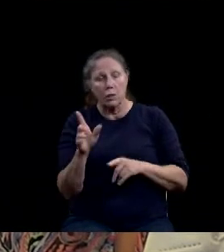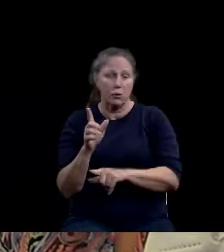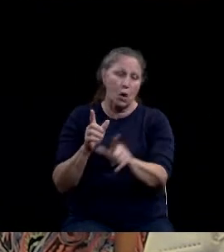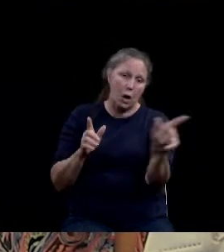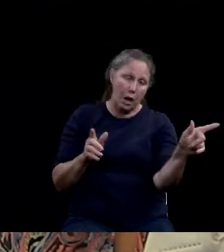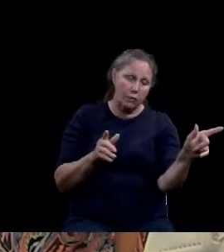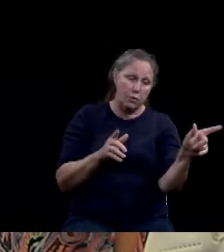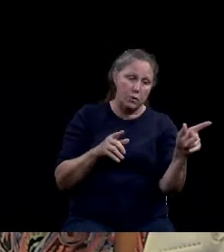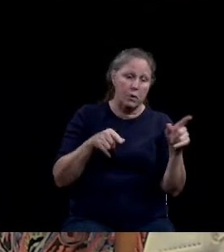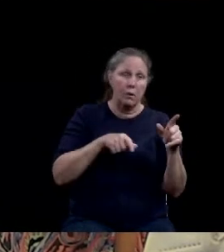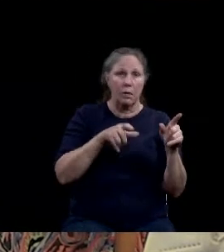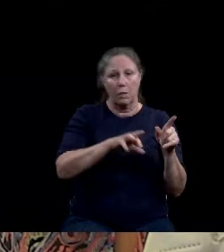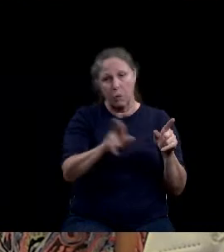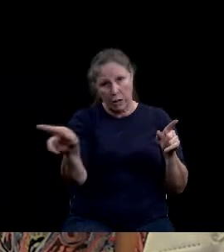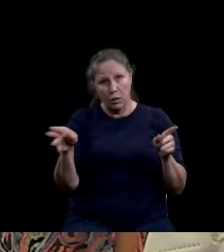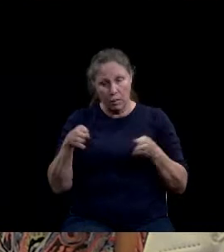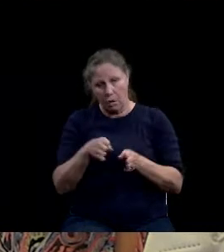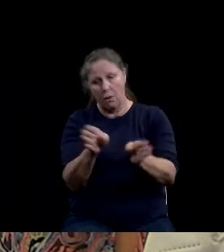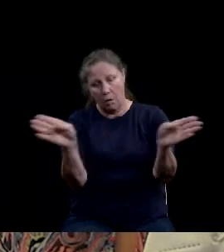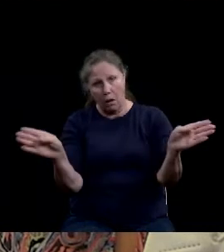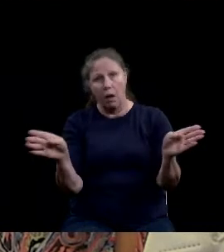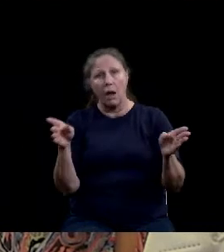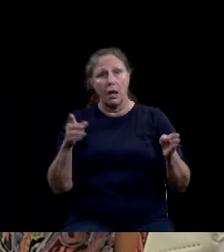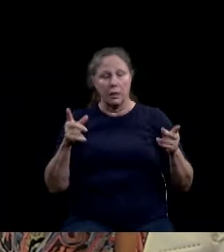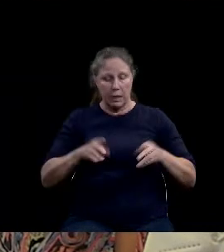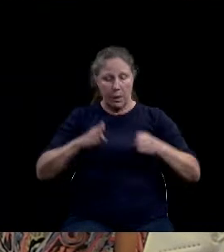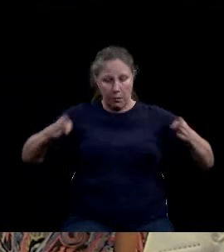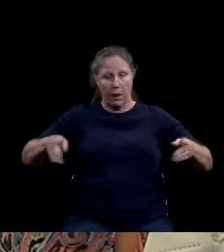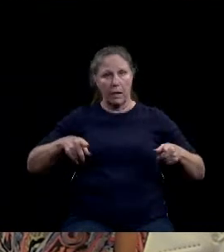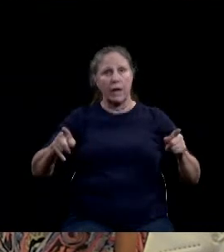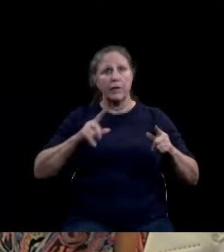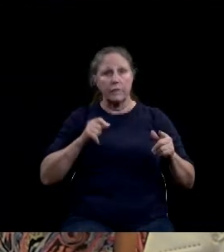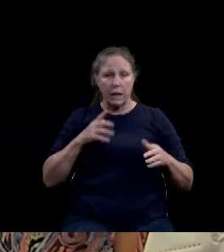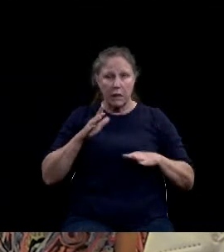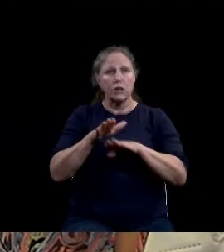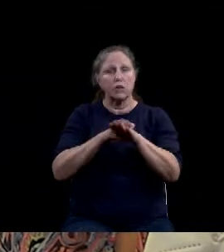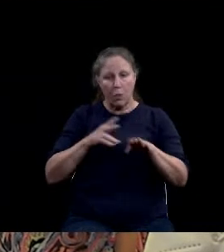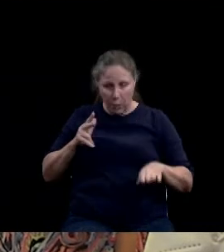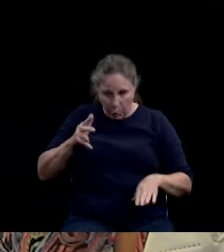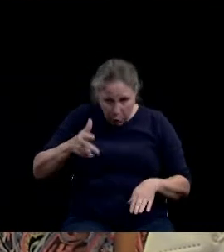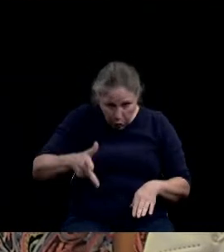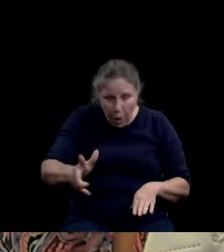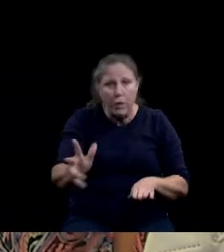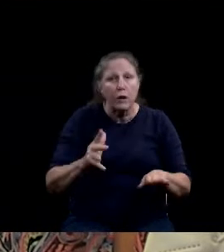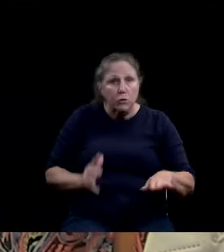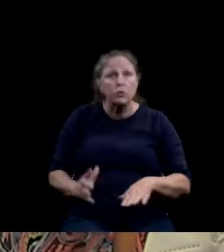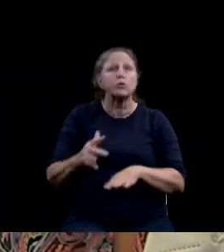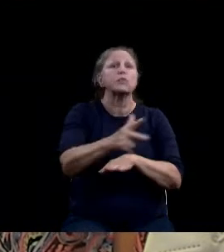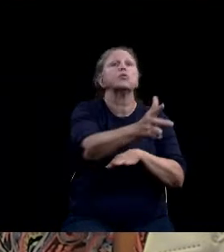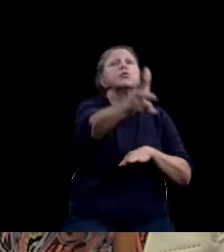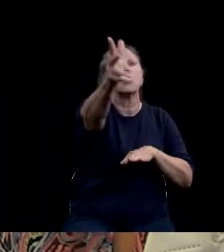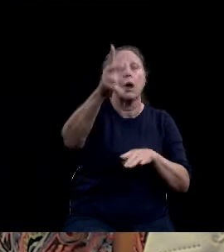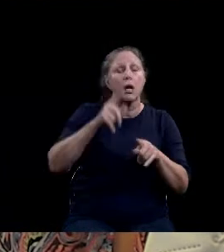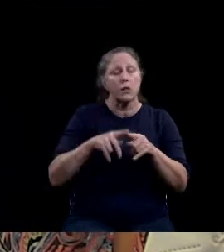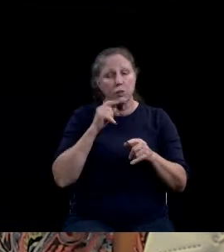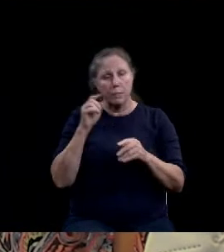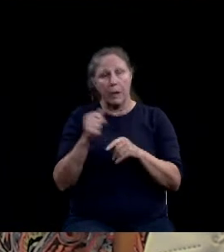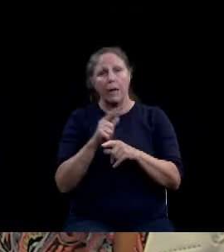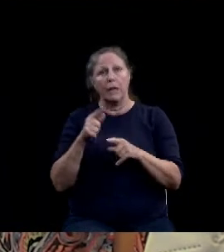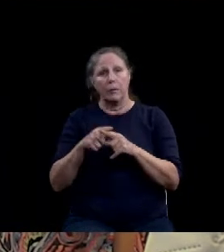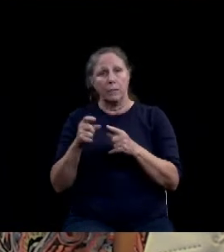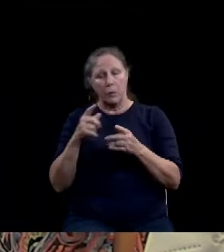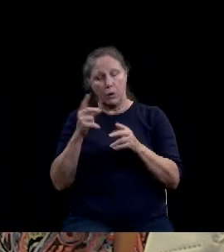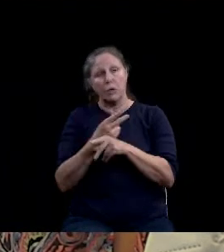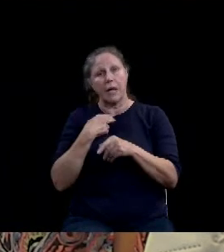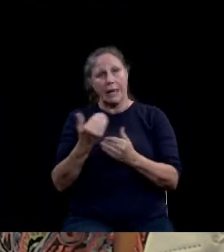deceleration, acceleration, and their association transitions and storage requirements into the landfill. Left turn movements pose challenges at